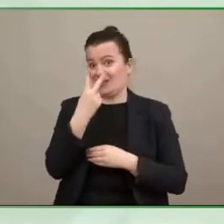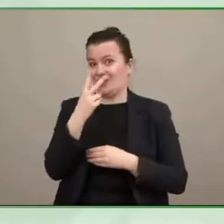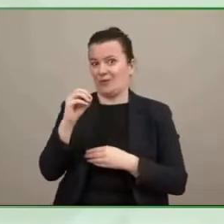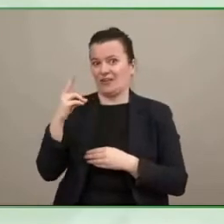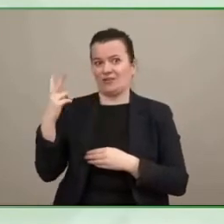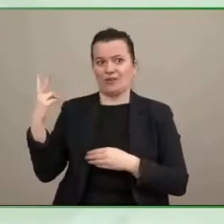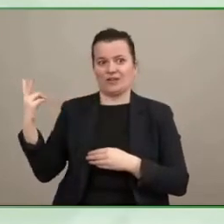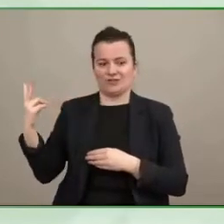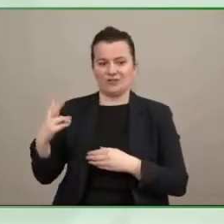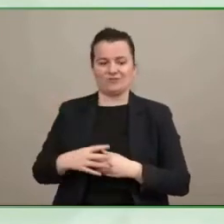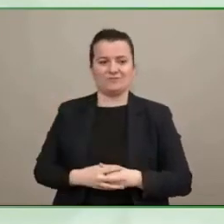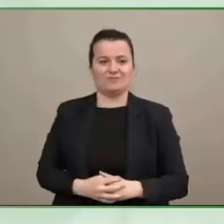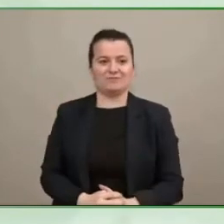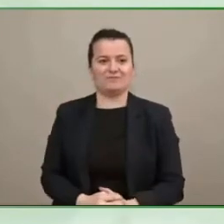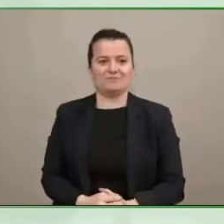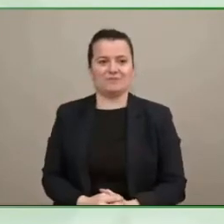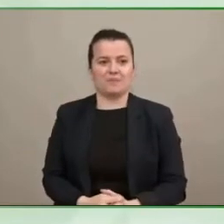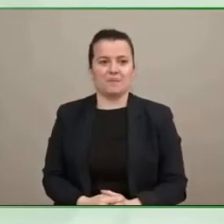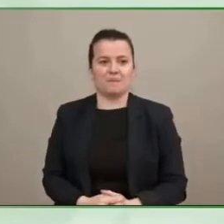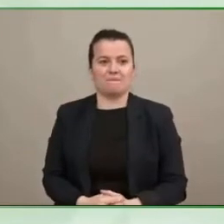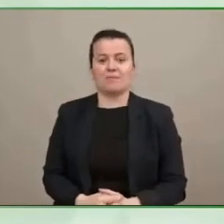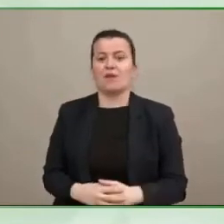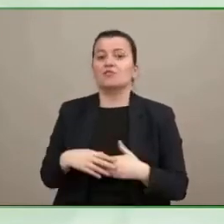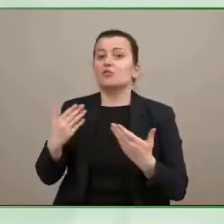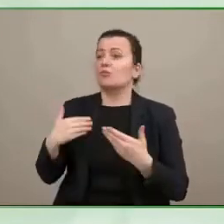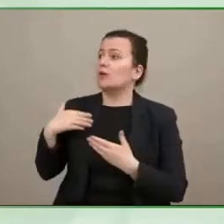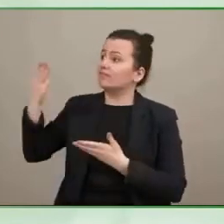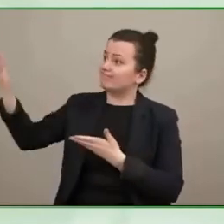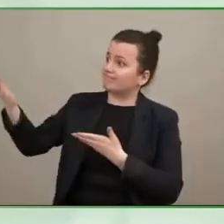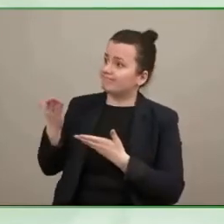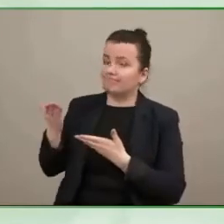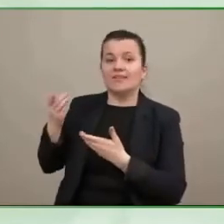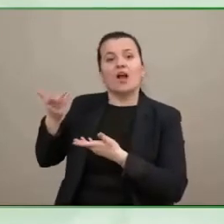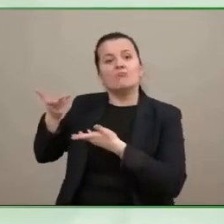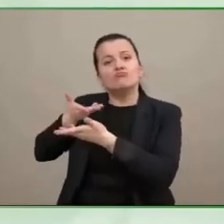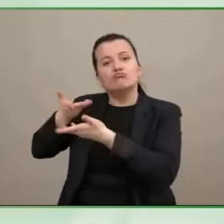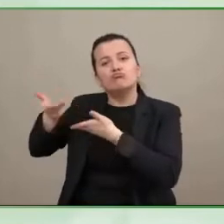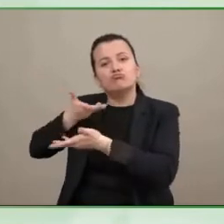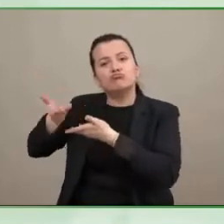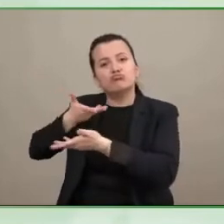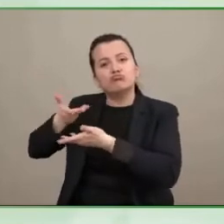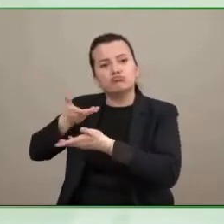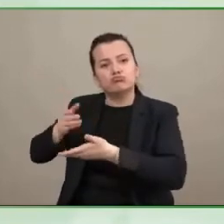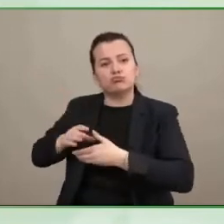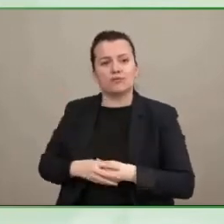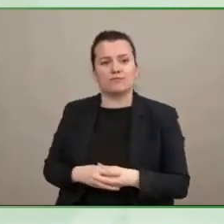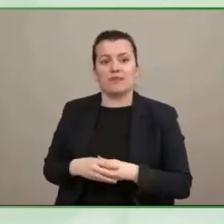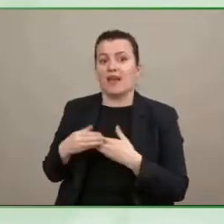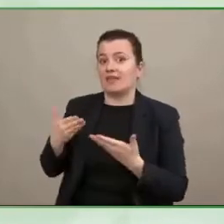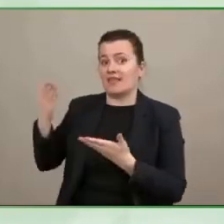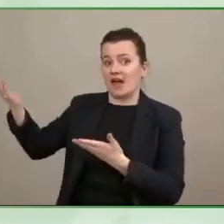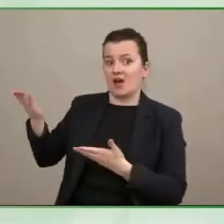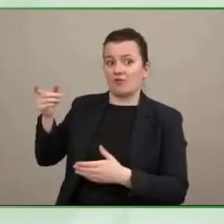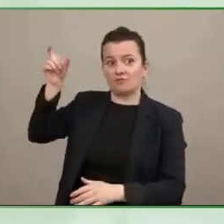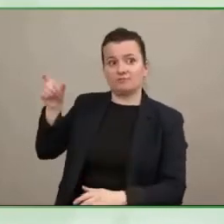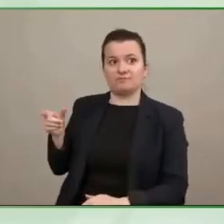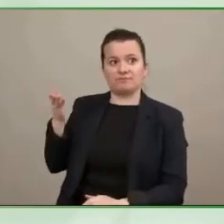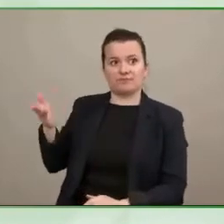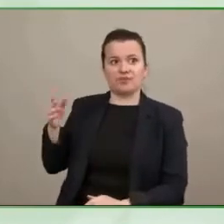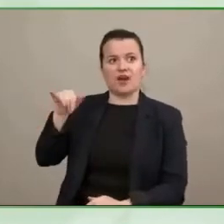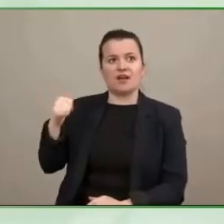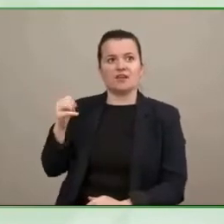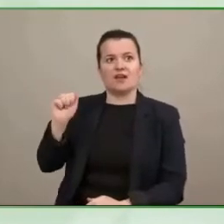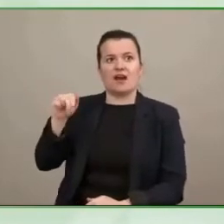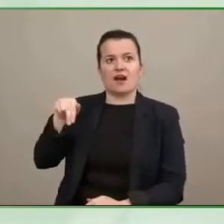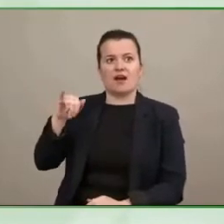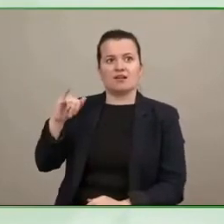afternoon is janice lintz she's ceo of hearing access and innovations and an activist good afternoon or good morning to you